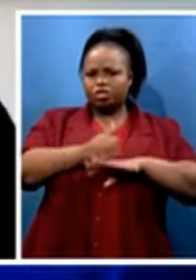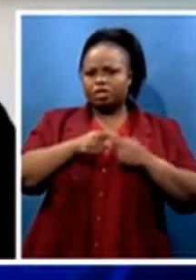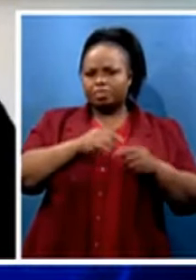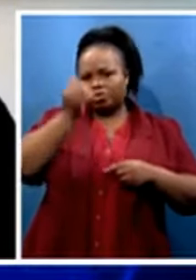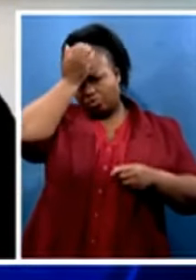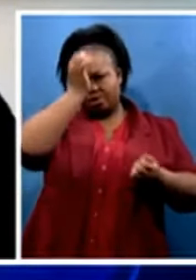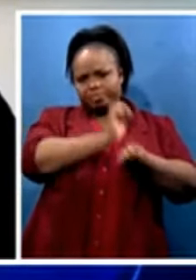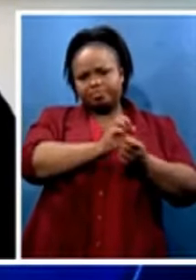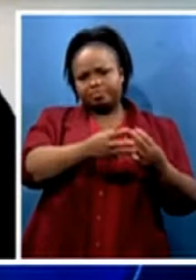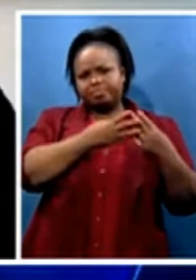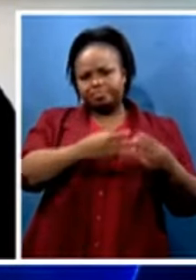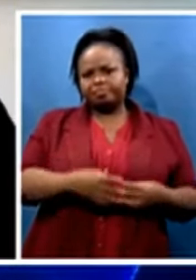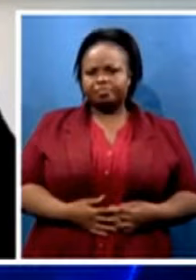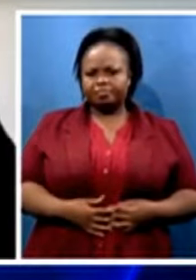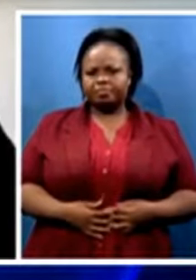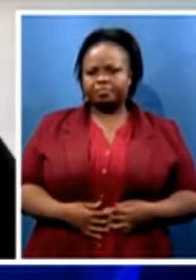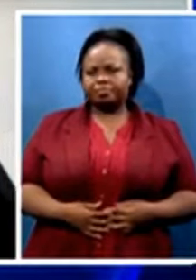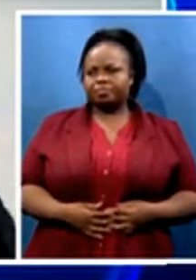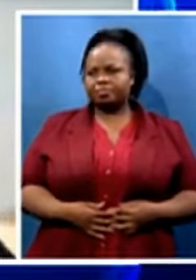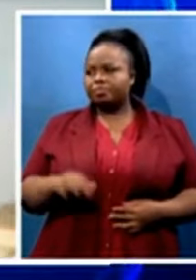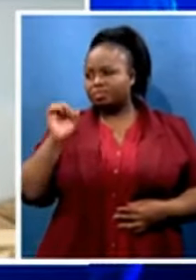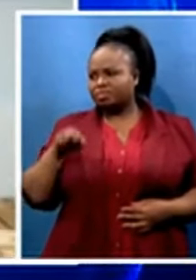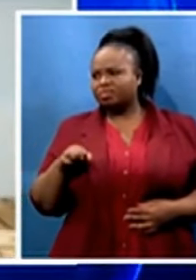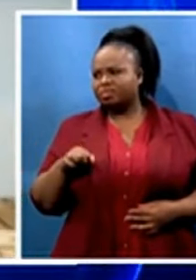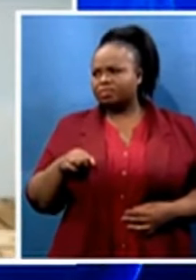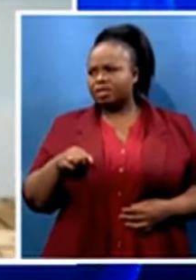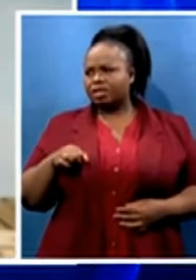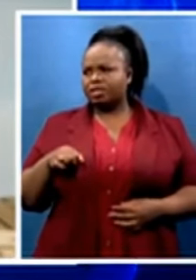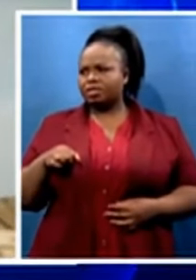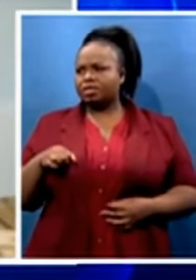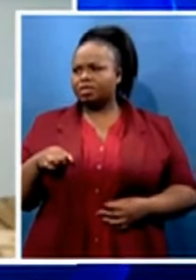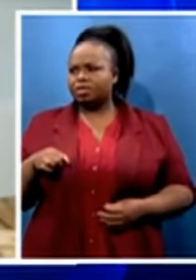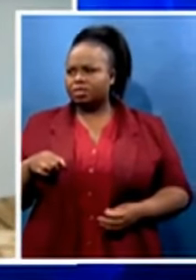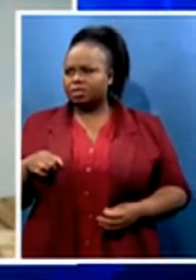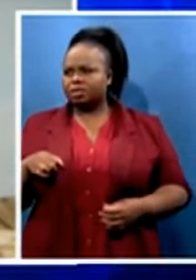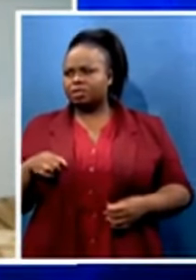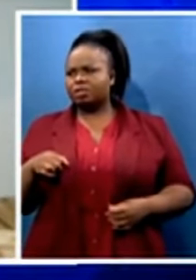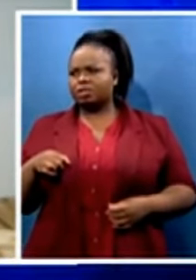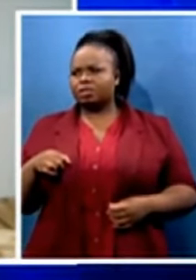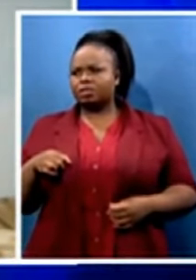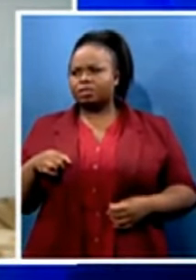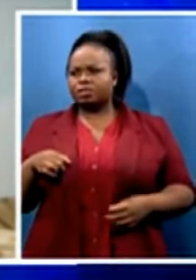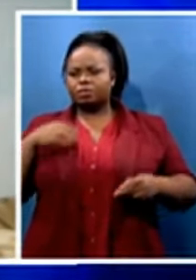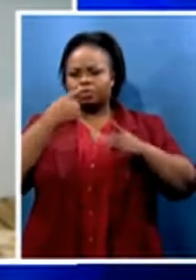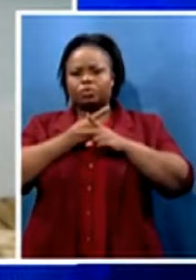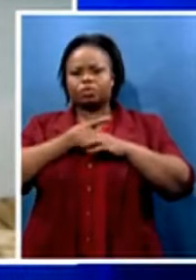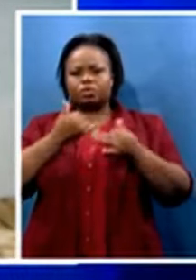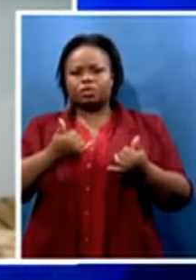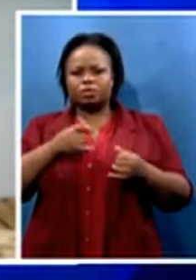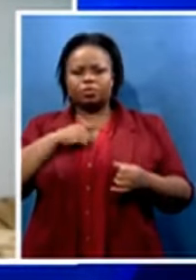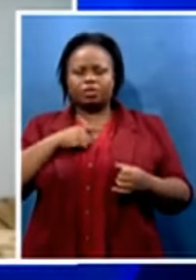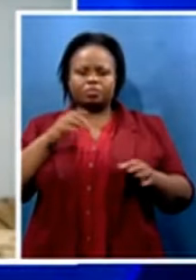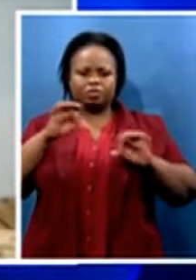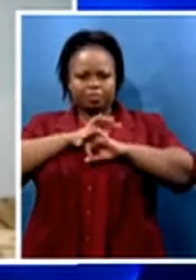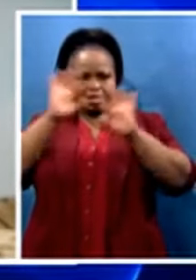Absolutely. I think that this is quite a sensitive topic. And we must be careful not to mince our words and speak very clearly. And I think that particular quote